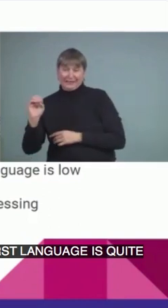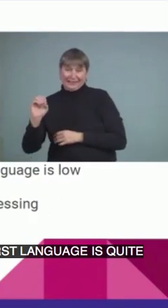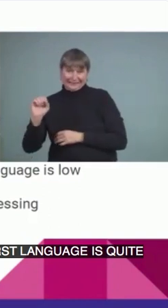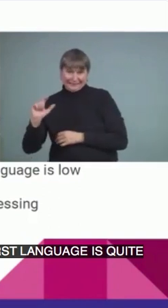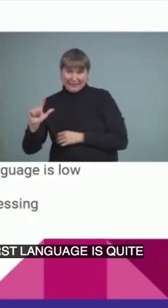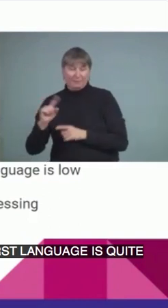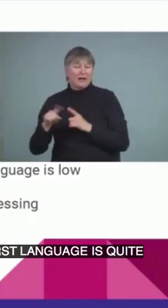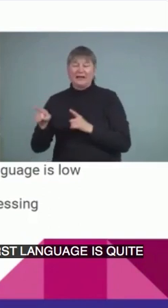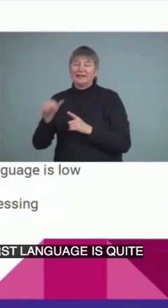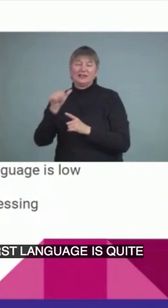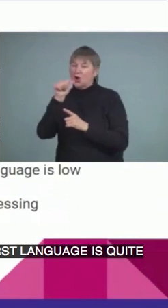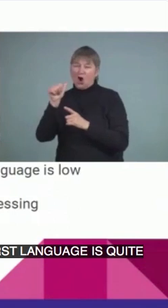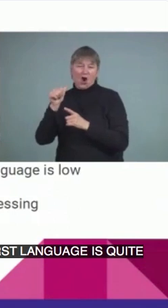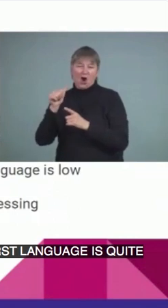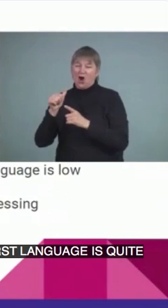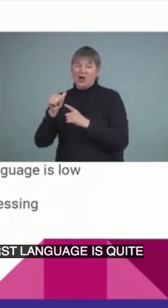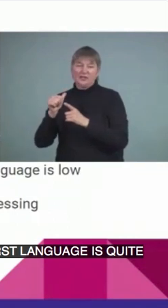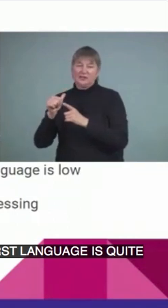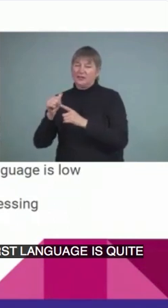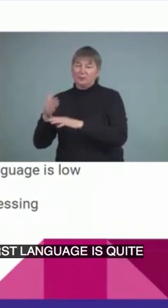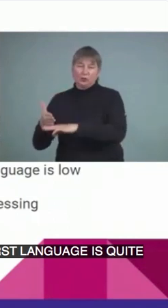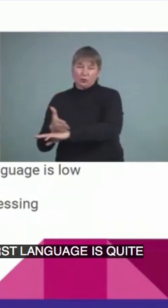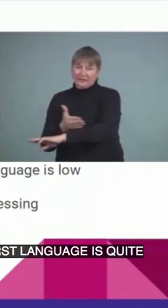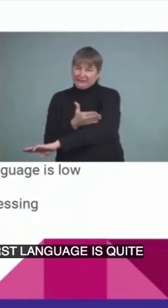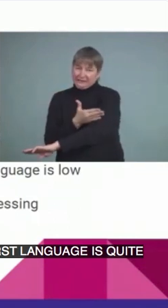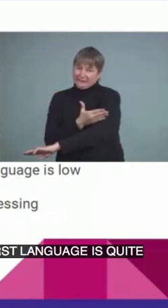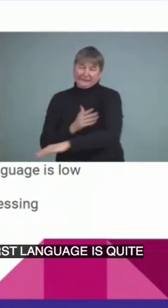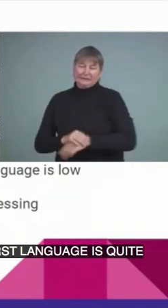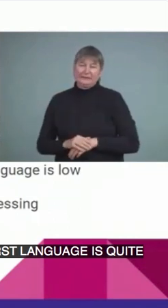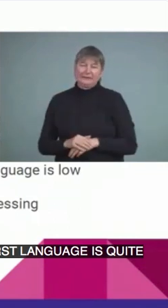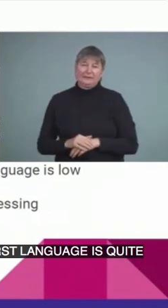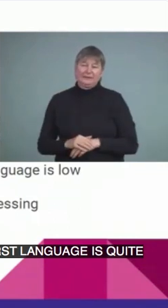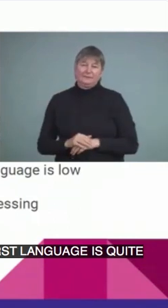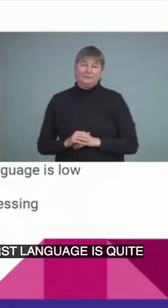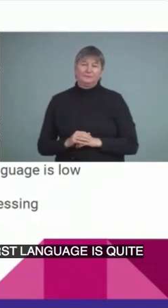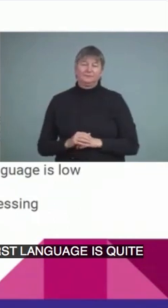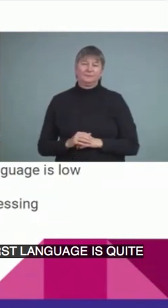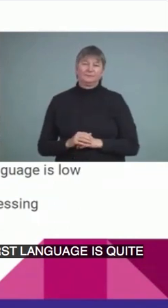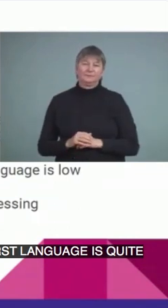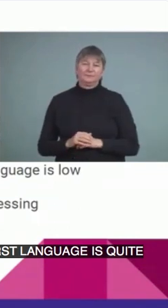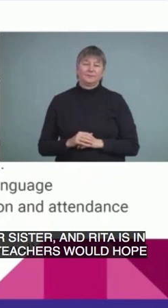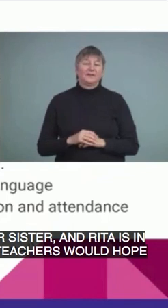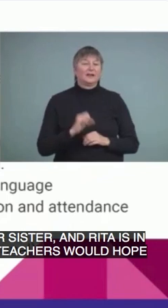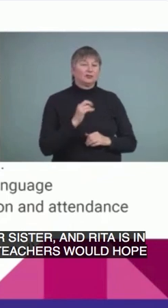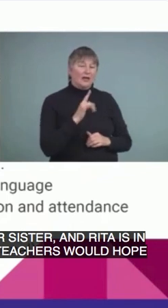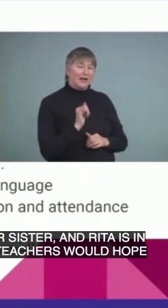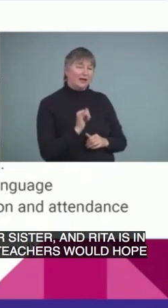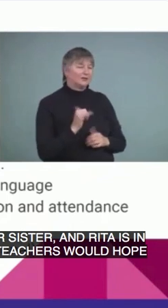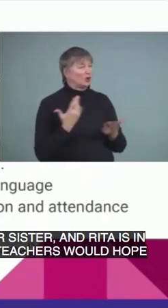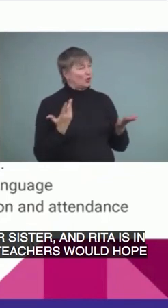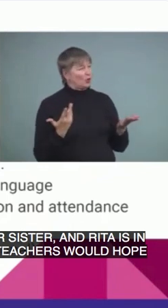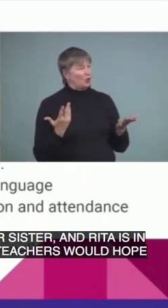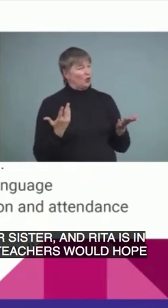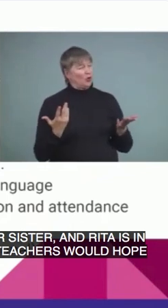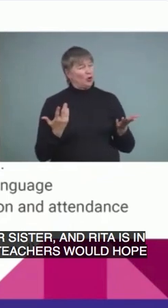at the rate that the teachers would hope that she would. So we have to wonder what